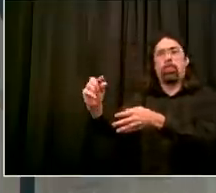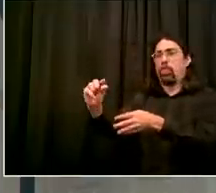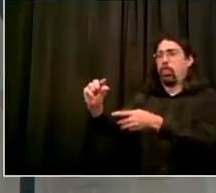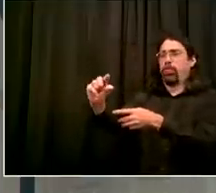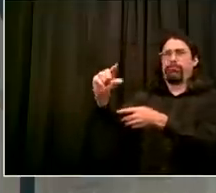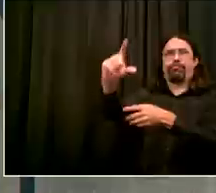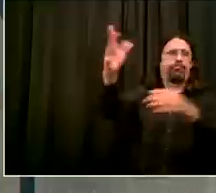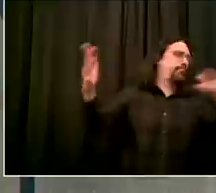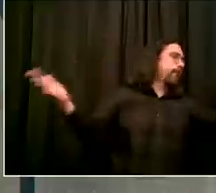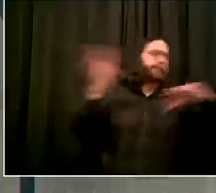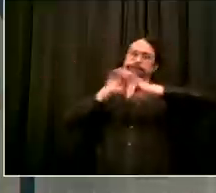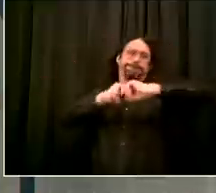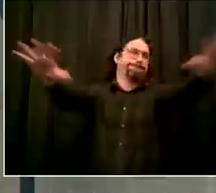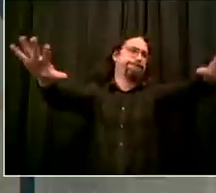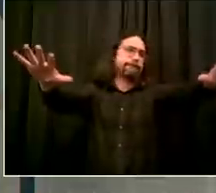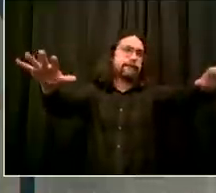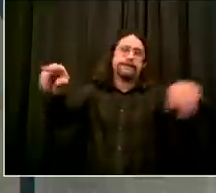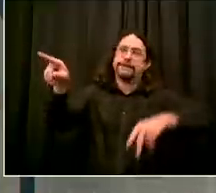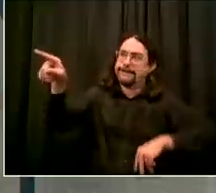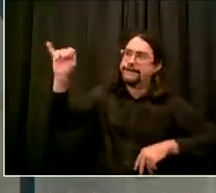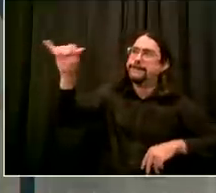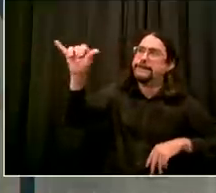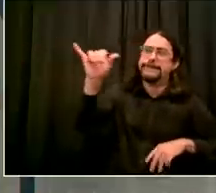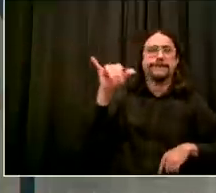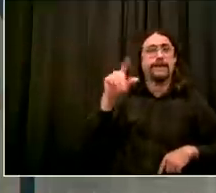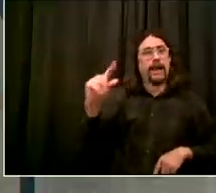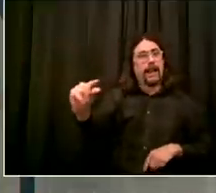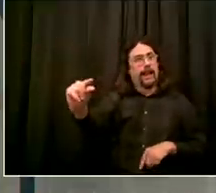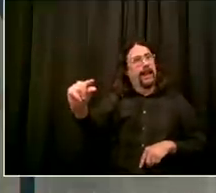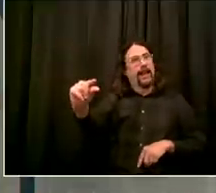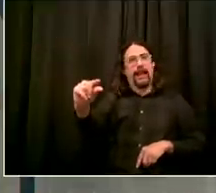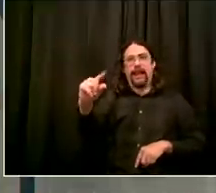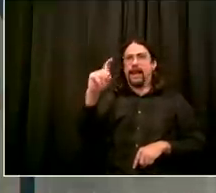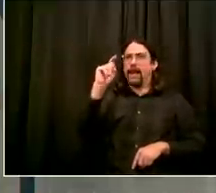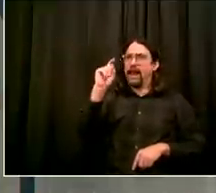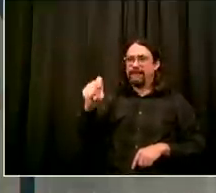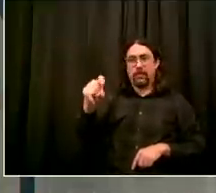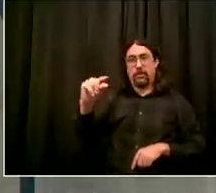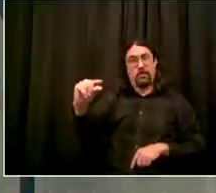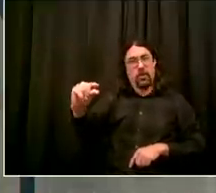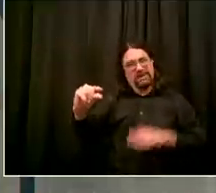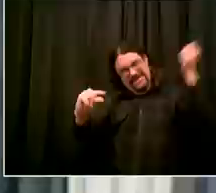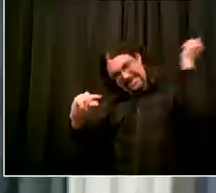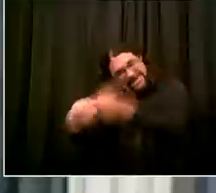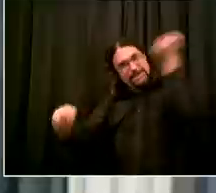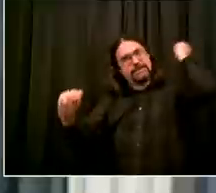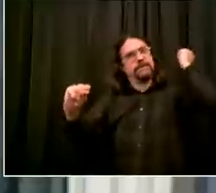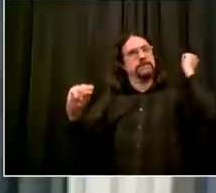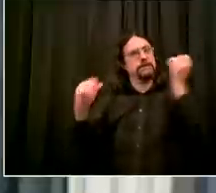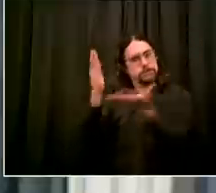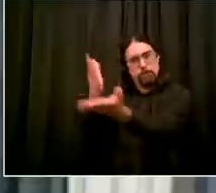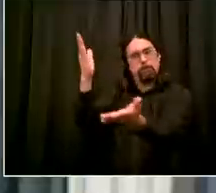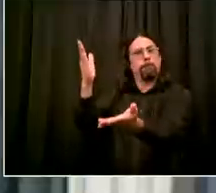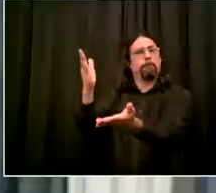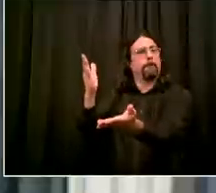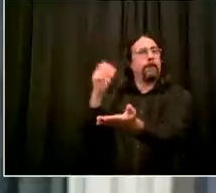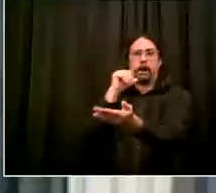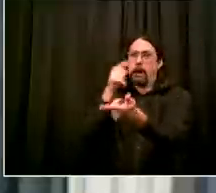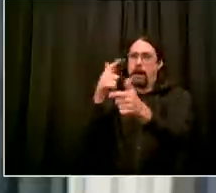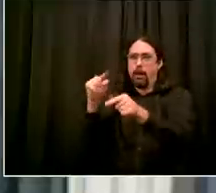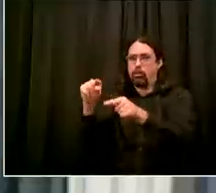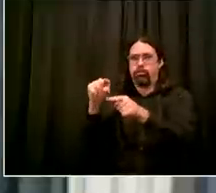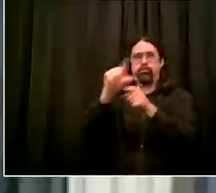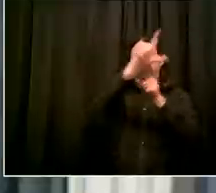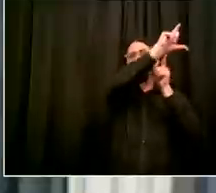the other uh common thread to some of the resurgences that we've seen is when people are not wearing